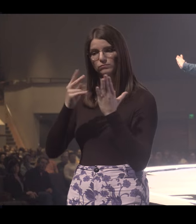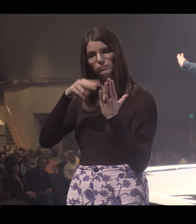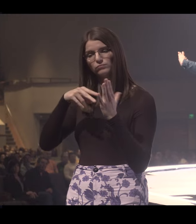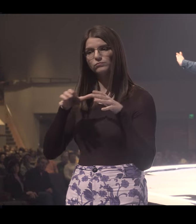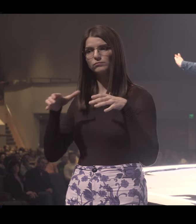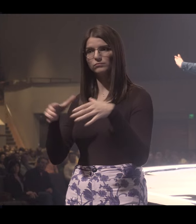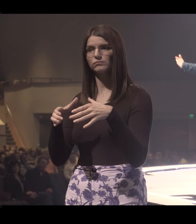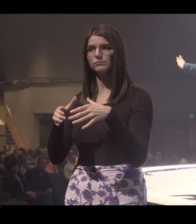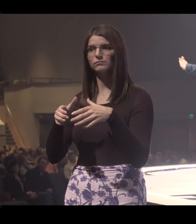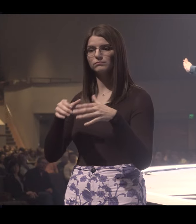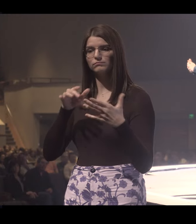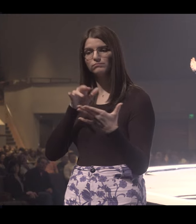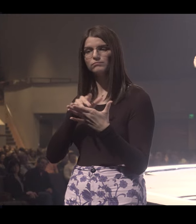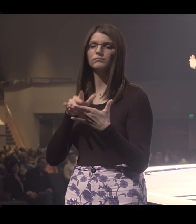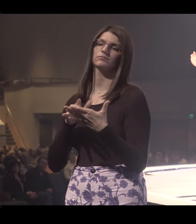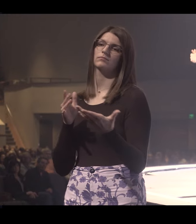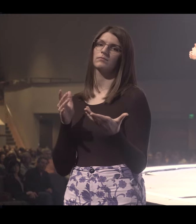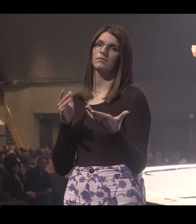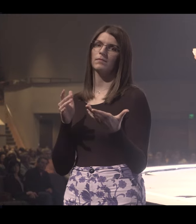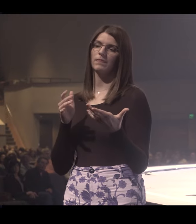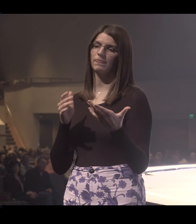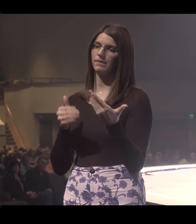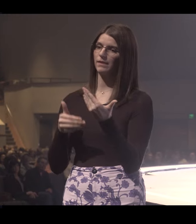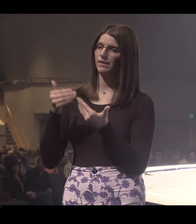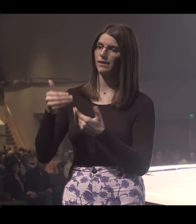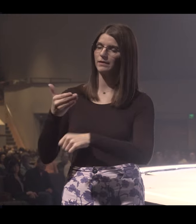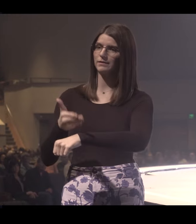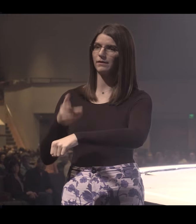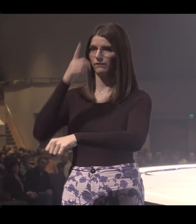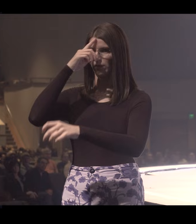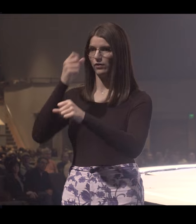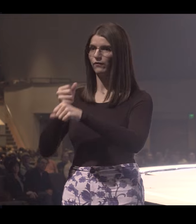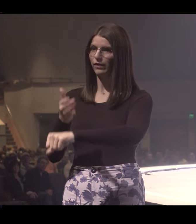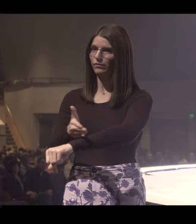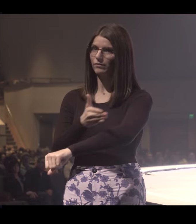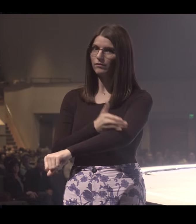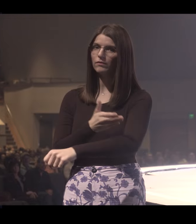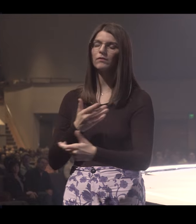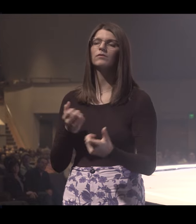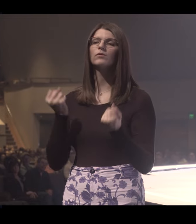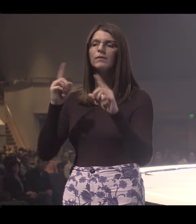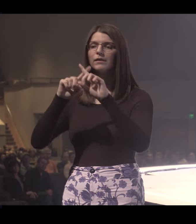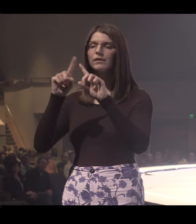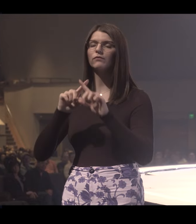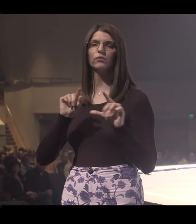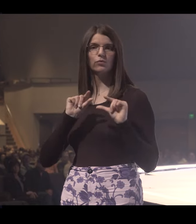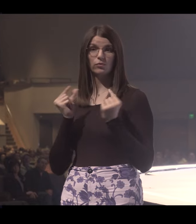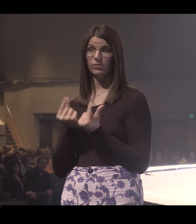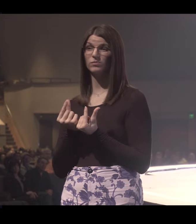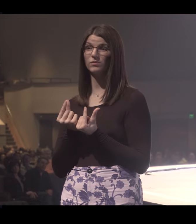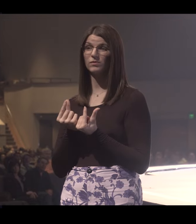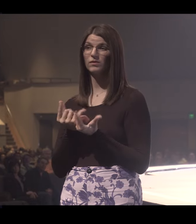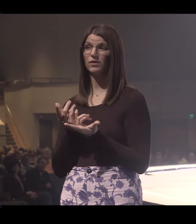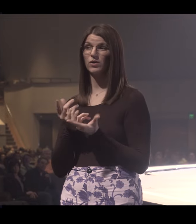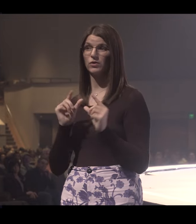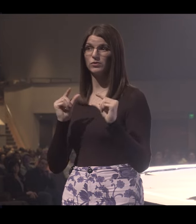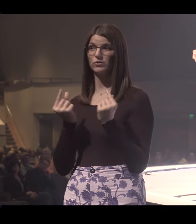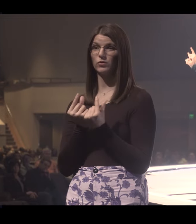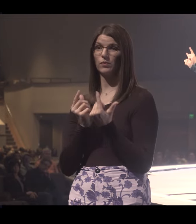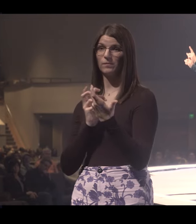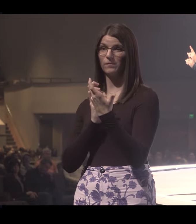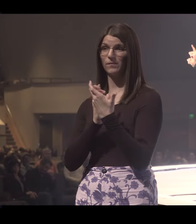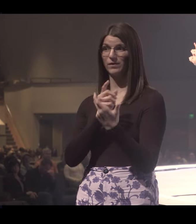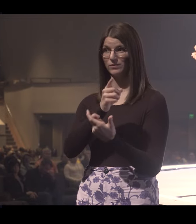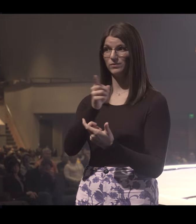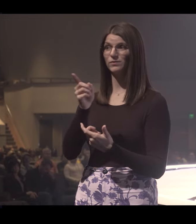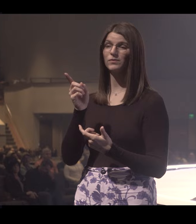God's word still together around those activities. And taking next steps in your faith. There are so many different kinds of groups, which means there's